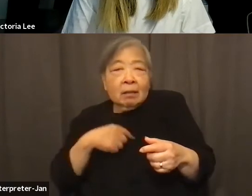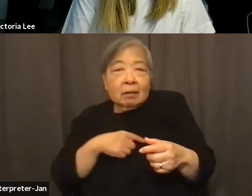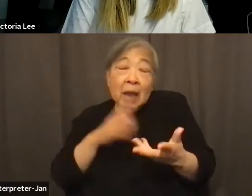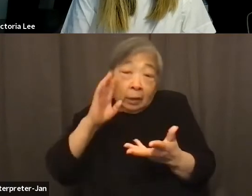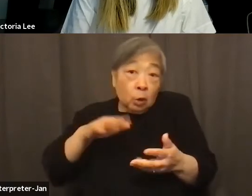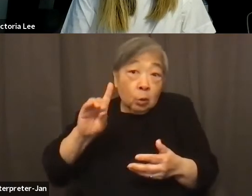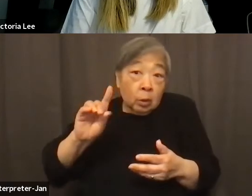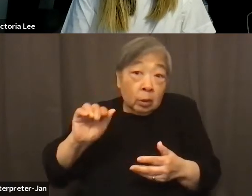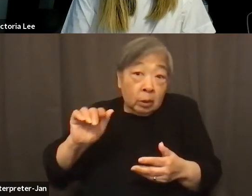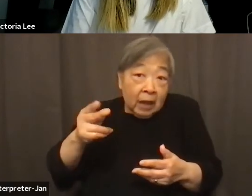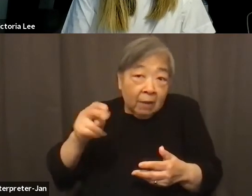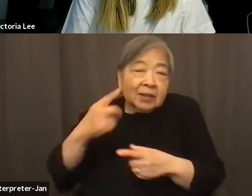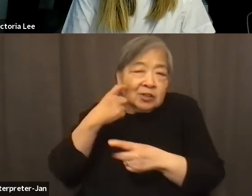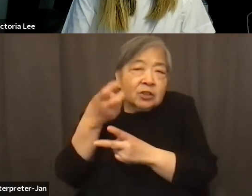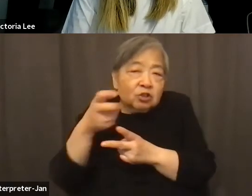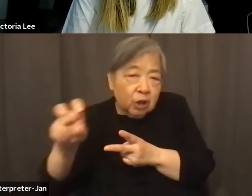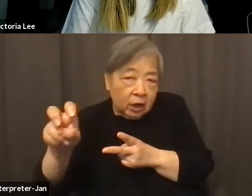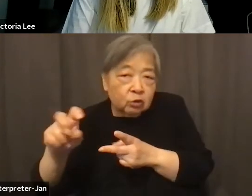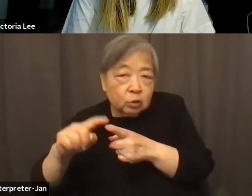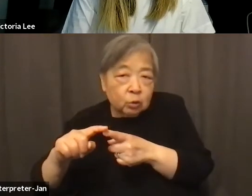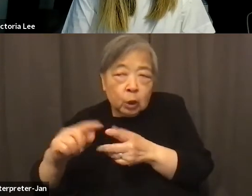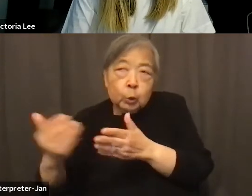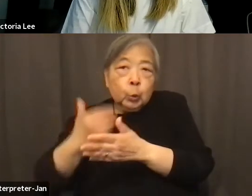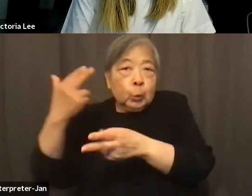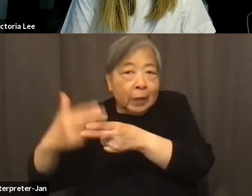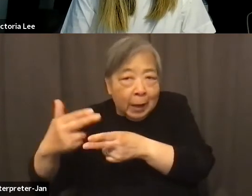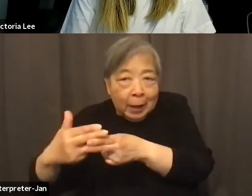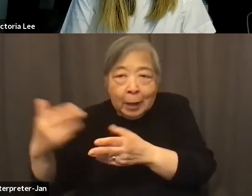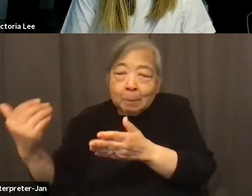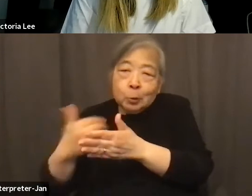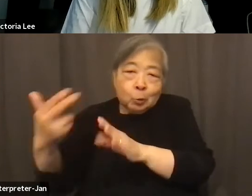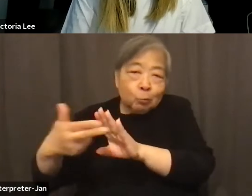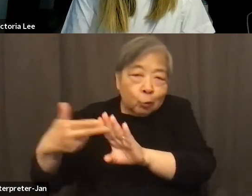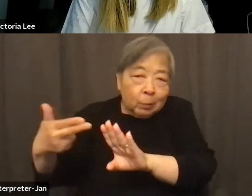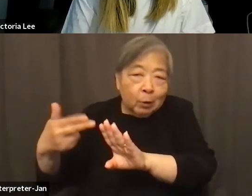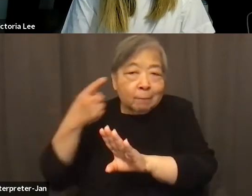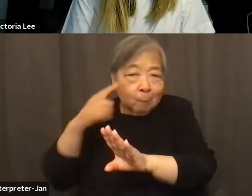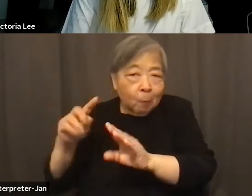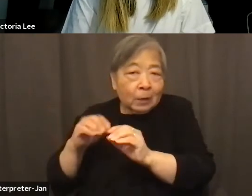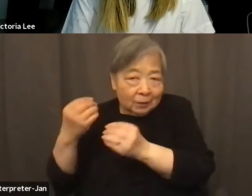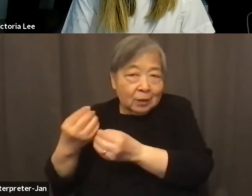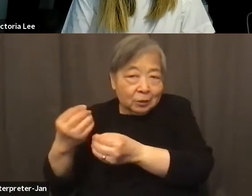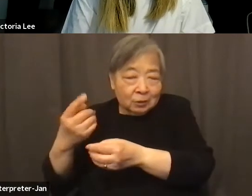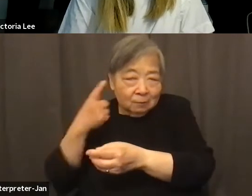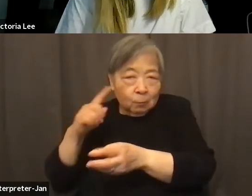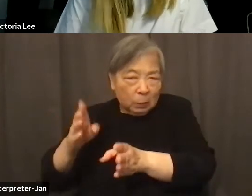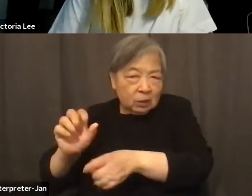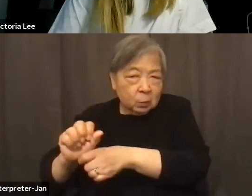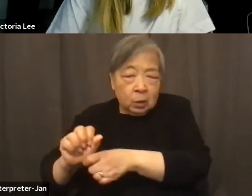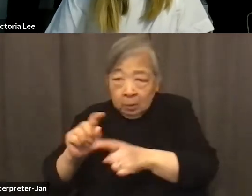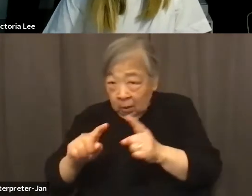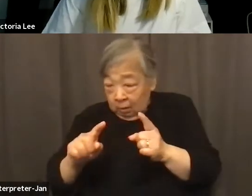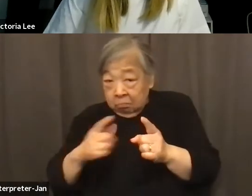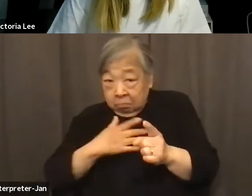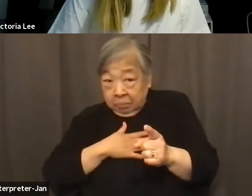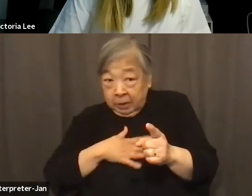specifically just switched over to a whole new name, whole new rebrand for the organizing work. But if you could tell us